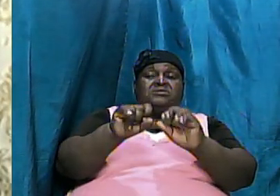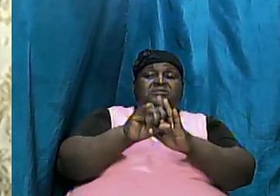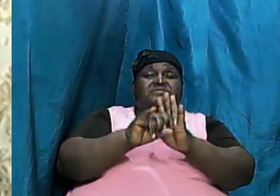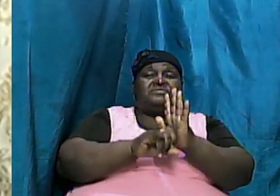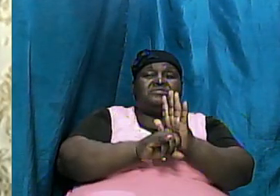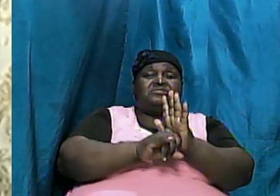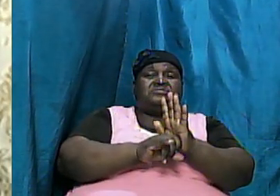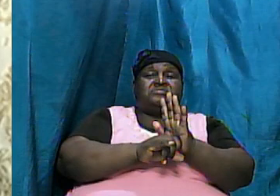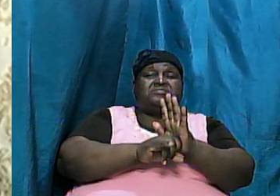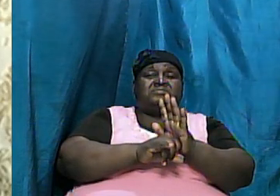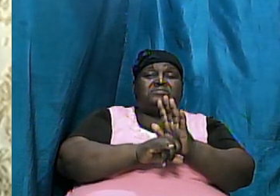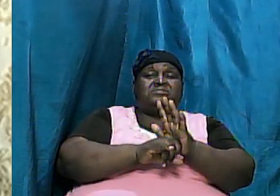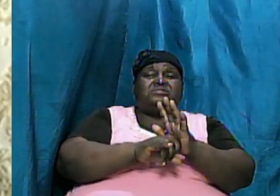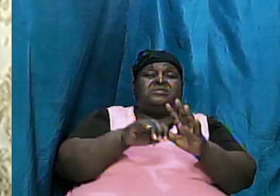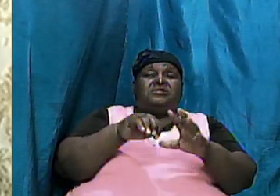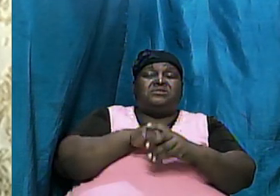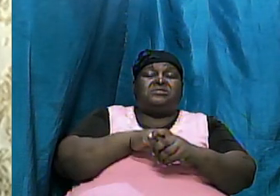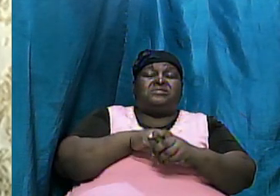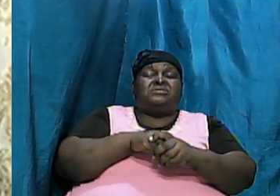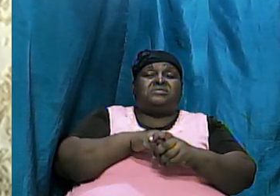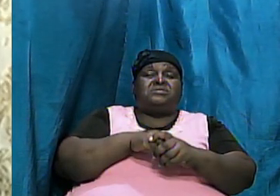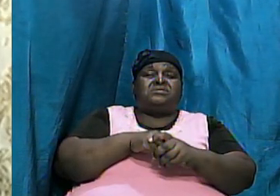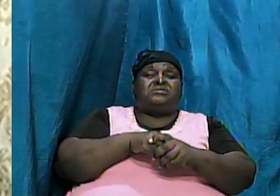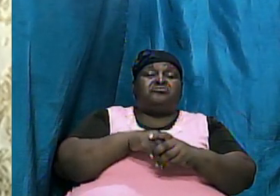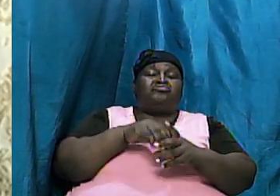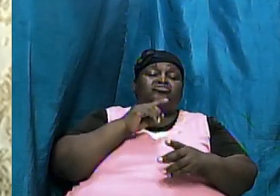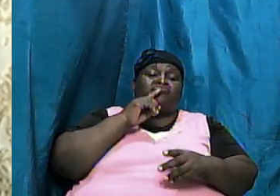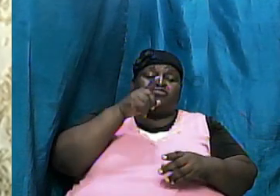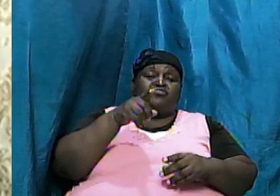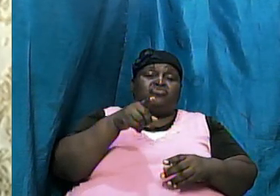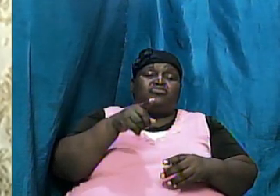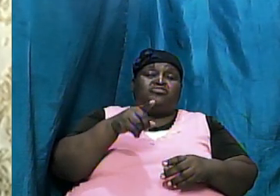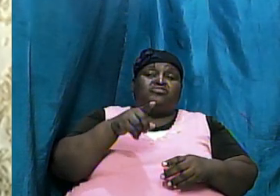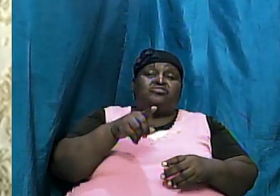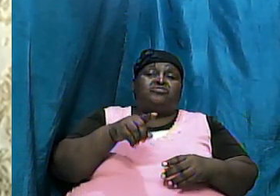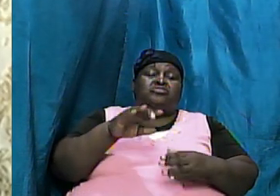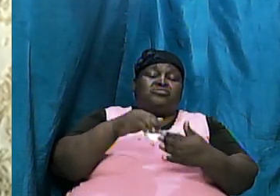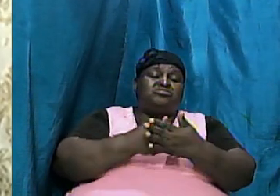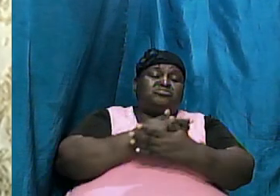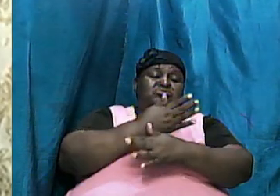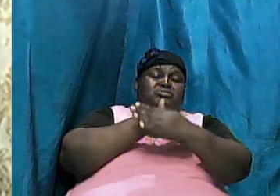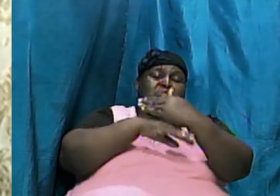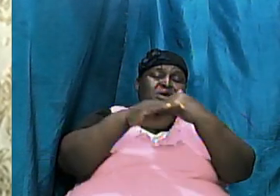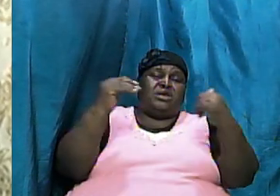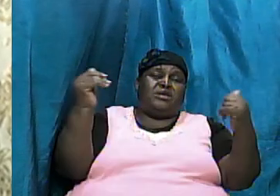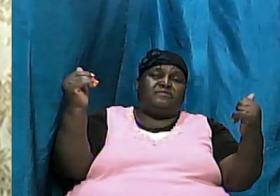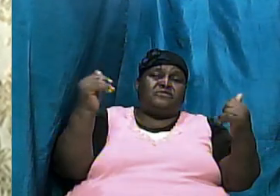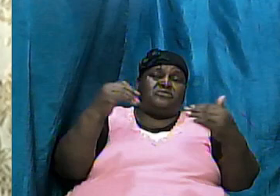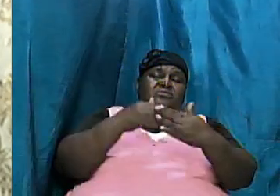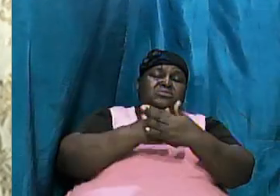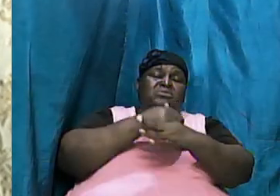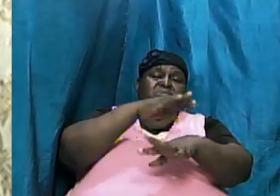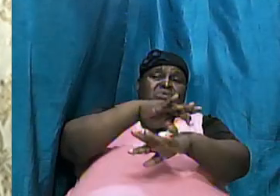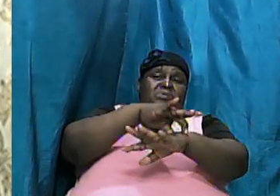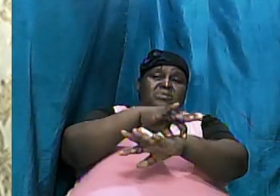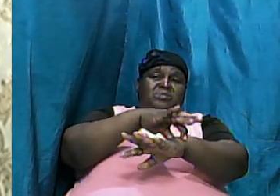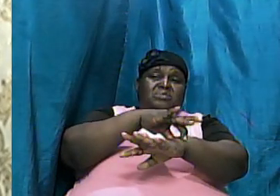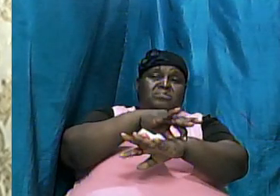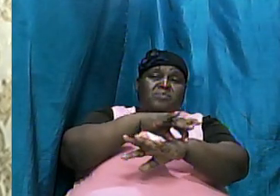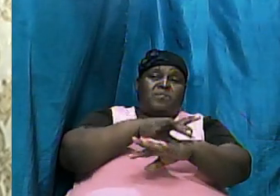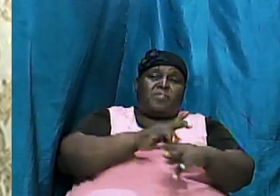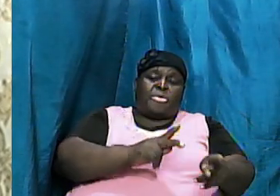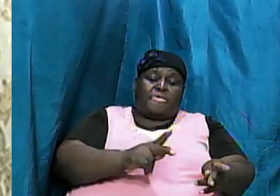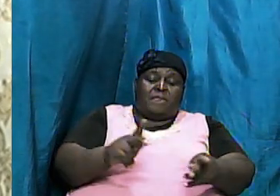are going to be put into context the fact that there is going to be a new heaven and a new earth if we are going to